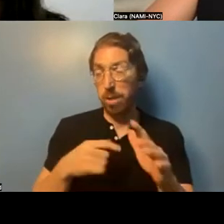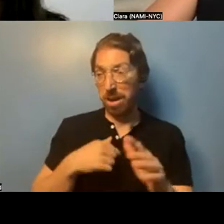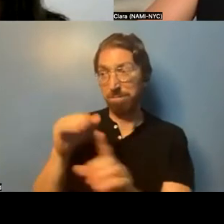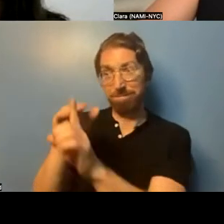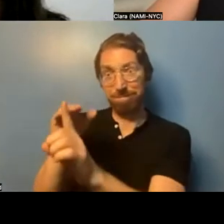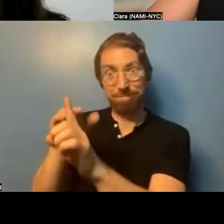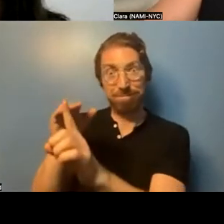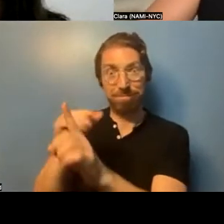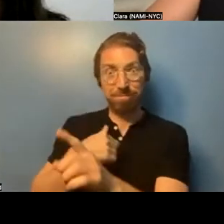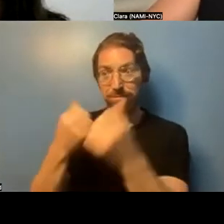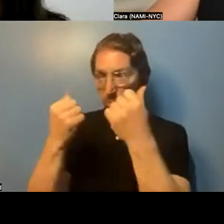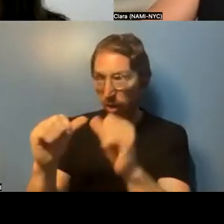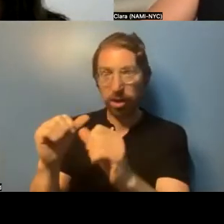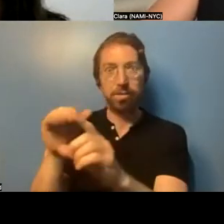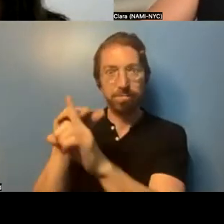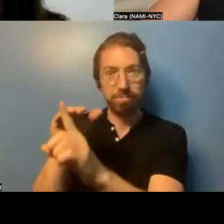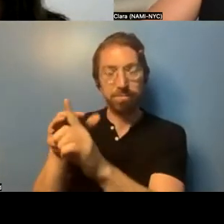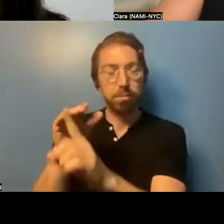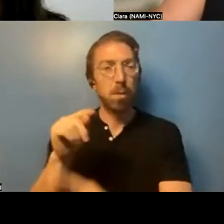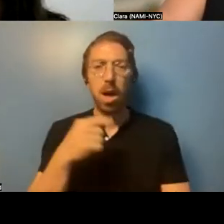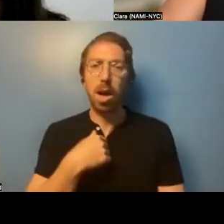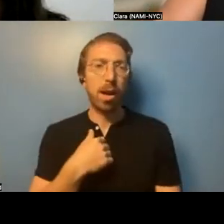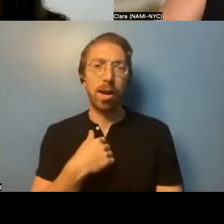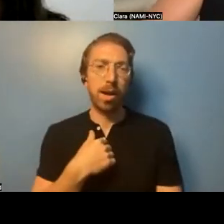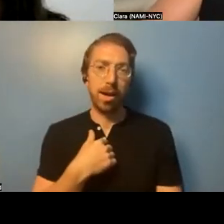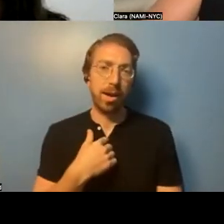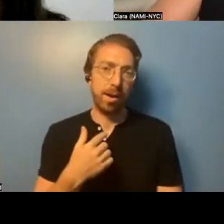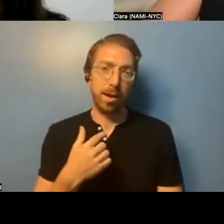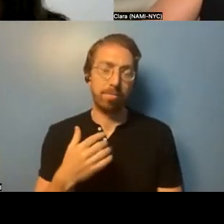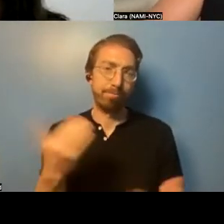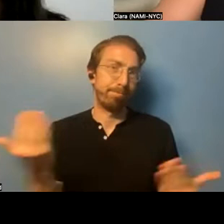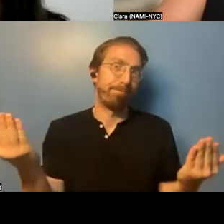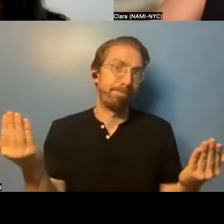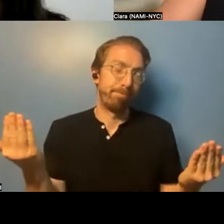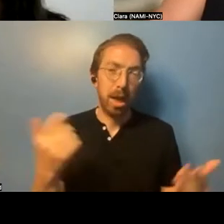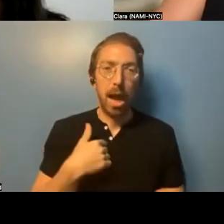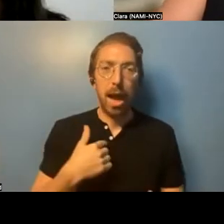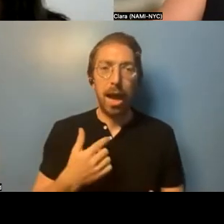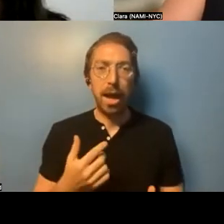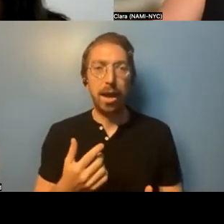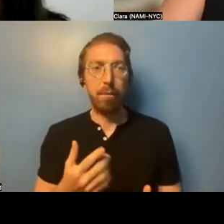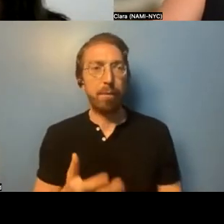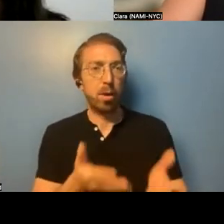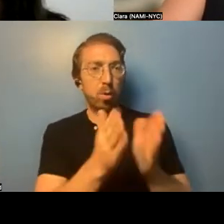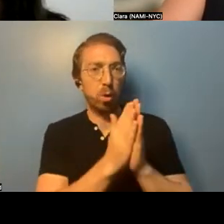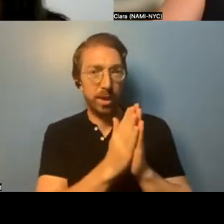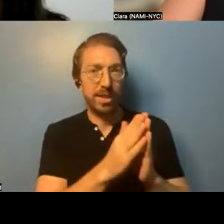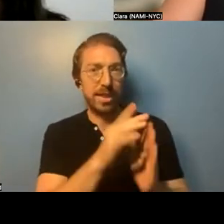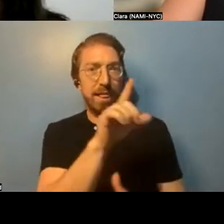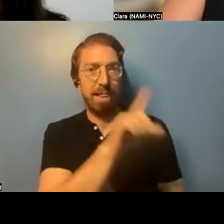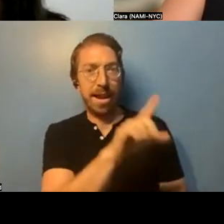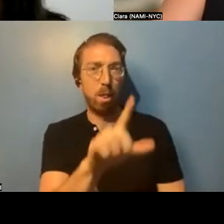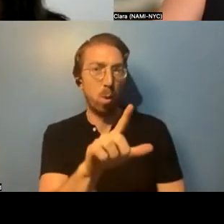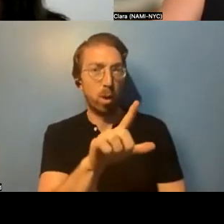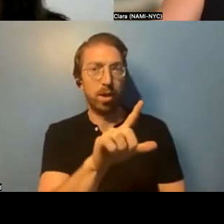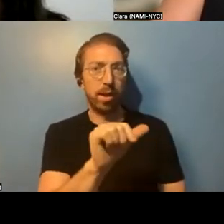I've been expecting the, um, the landlord to request that their law department come in from